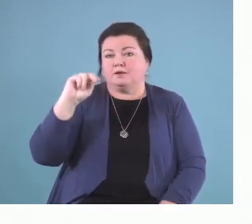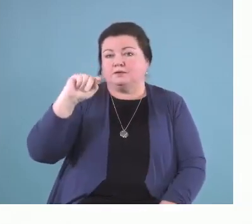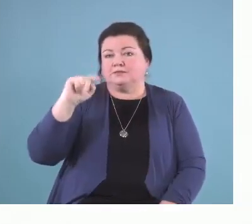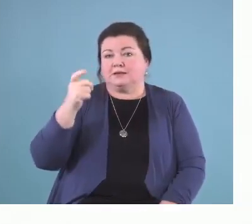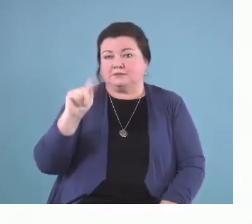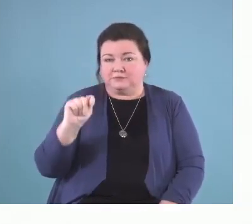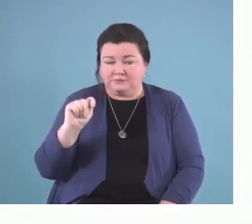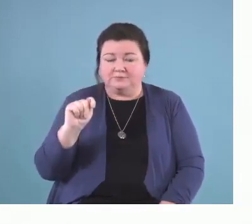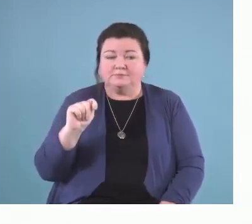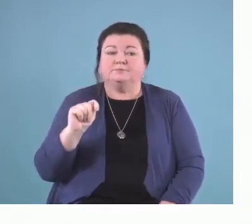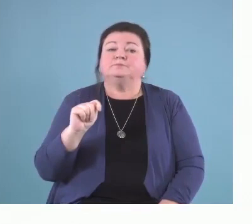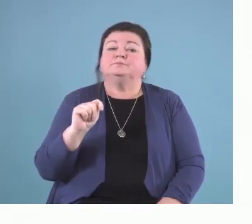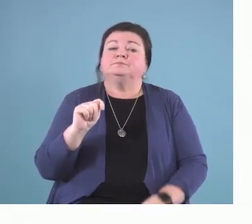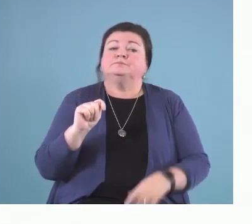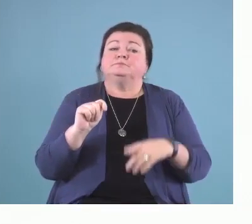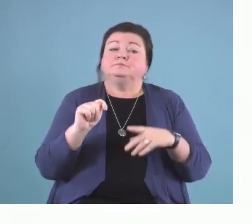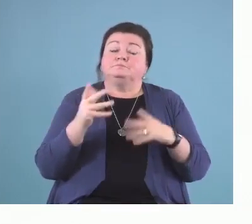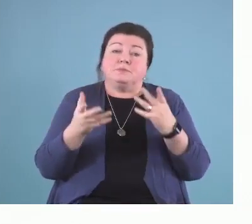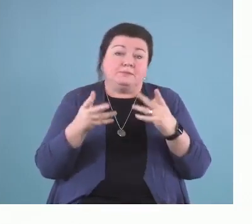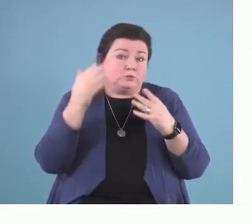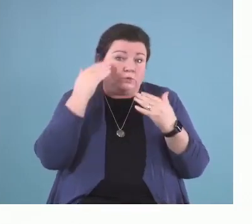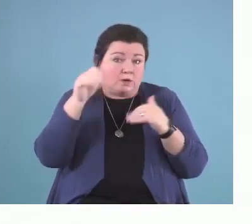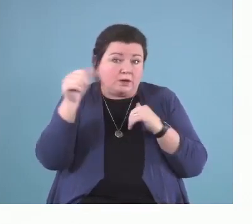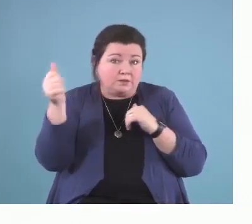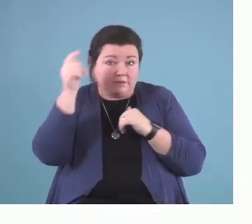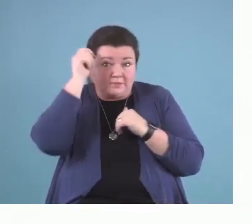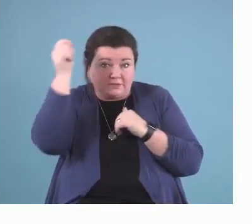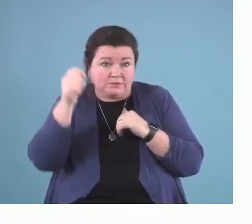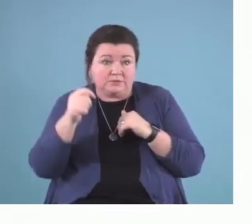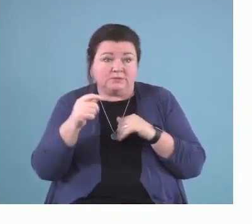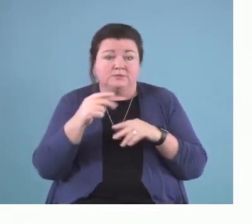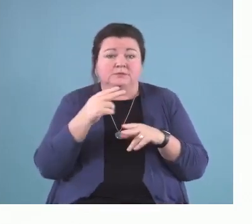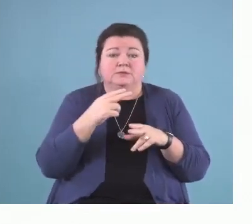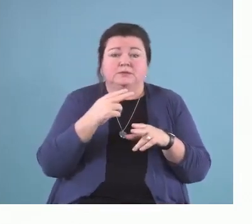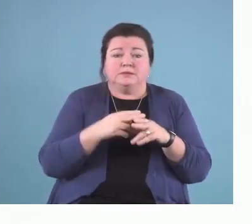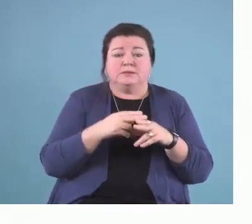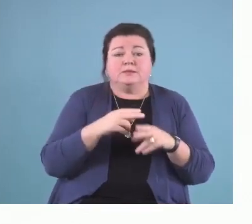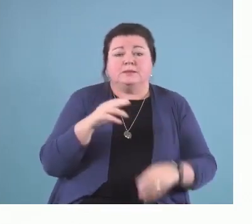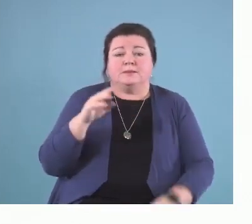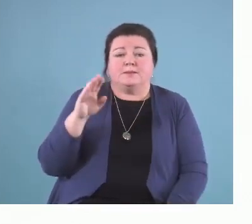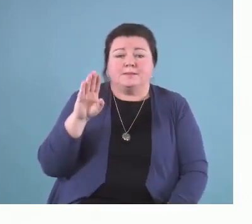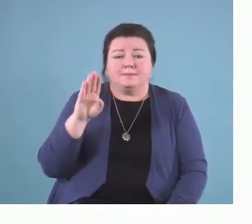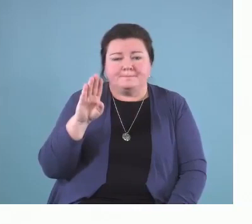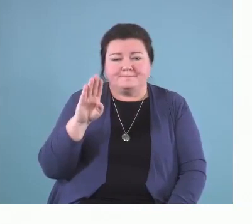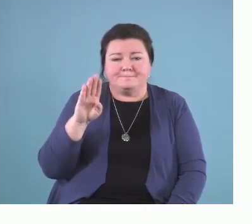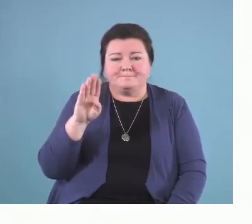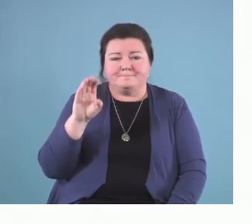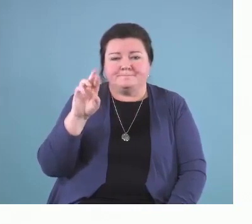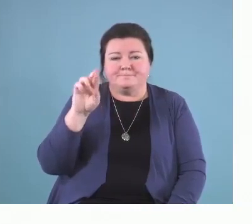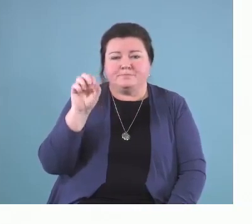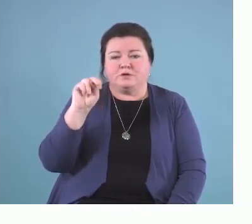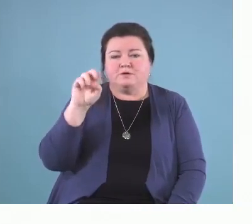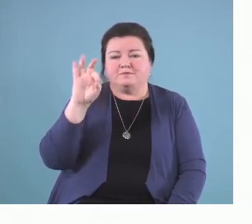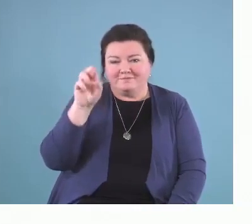for you guys to know about, if you don't already know, is the bio-ecological theory of development by Bronfenbrenner.